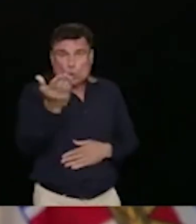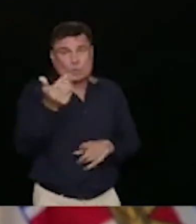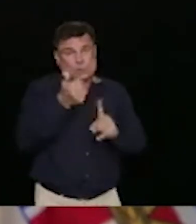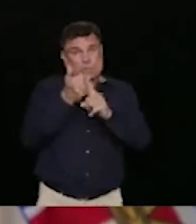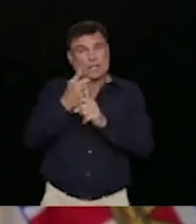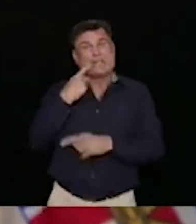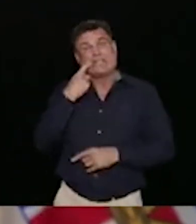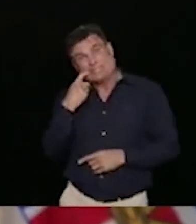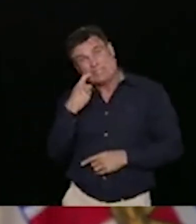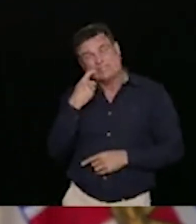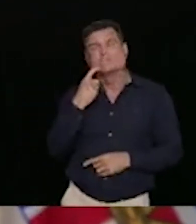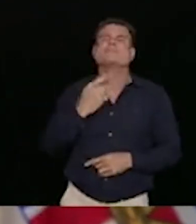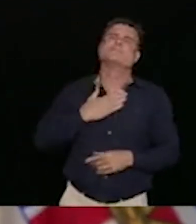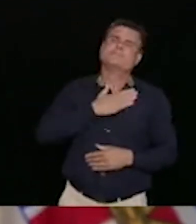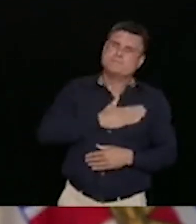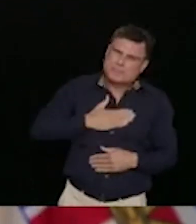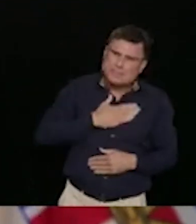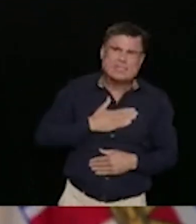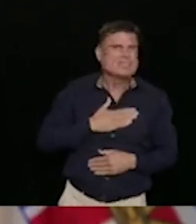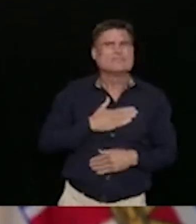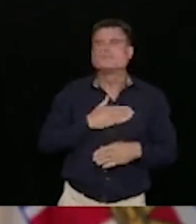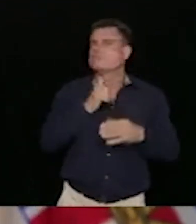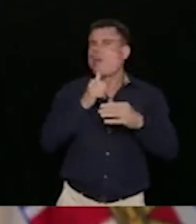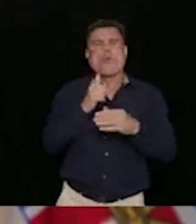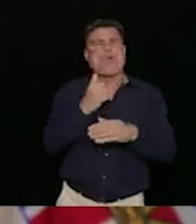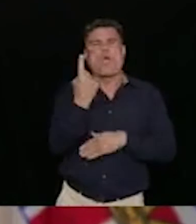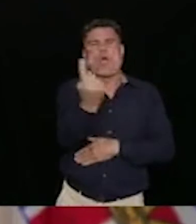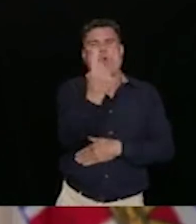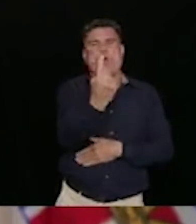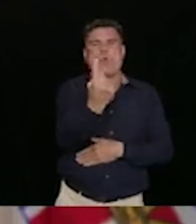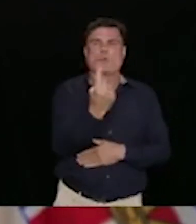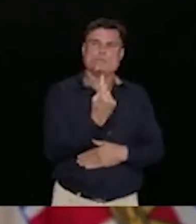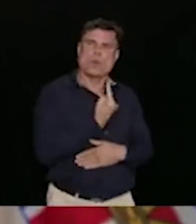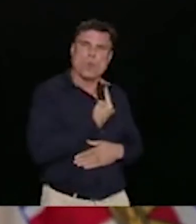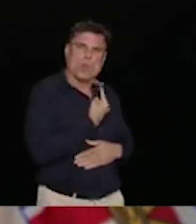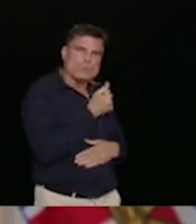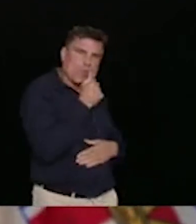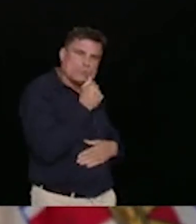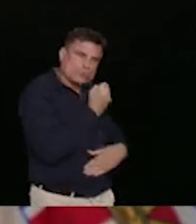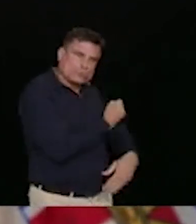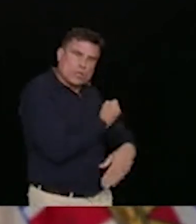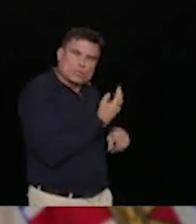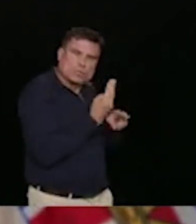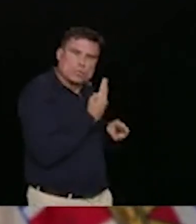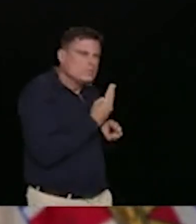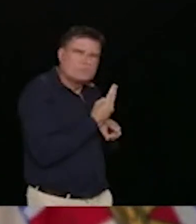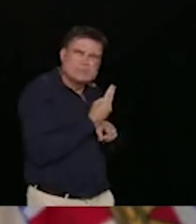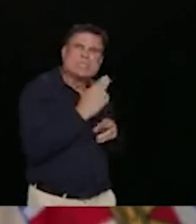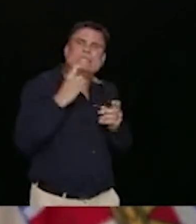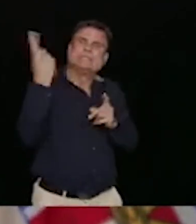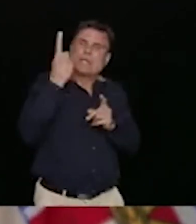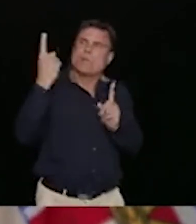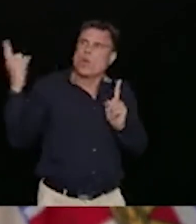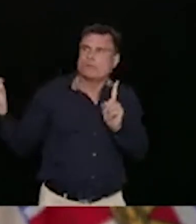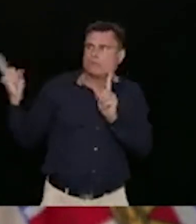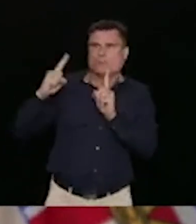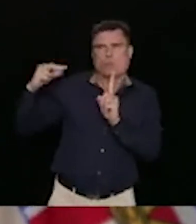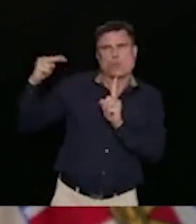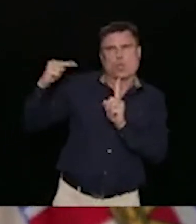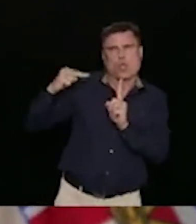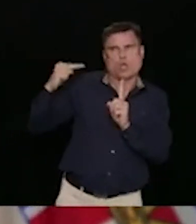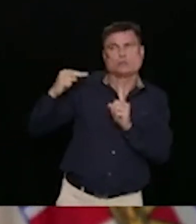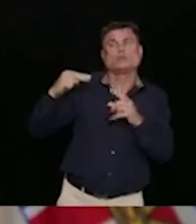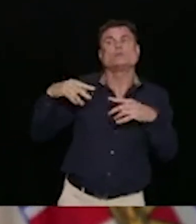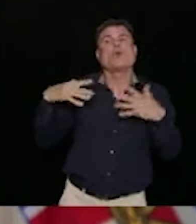Have naloxone available. Call 911 if you are with somebody who is overdosing. Have your drugs. Checked.